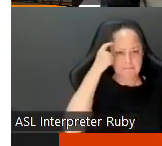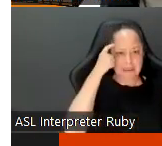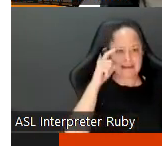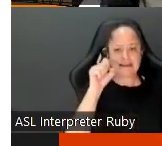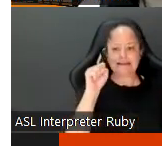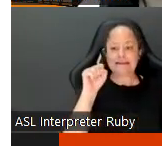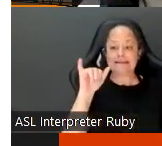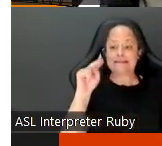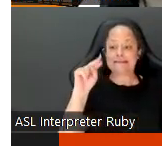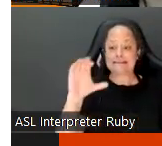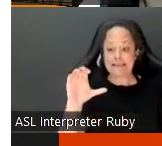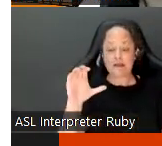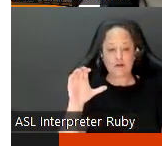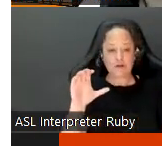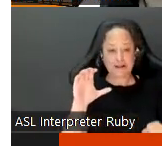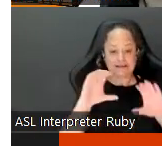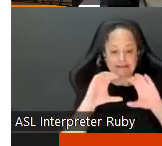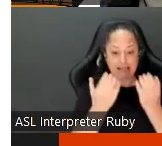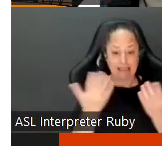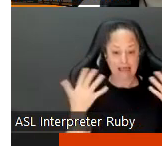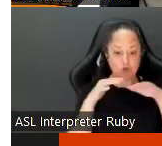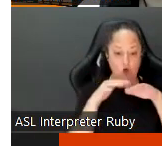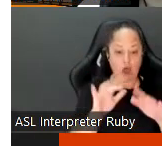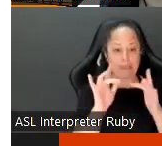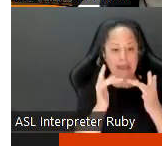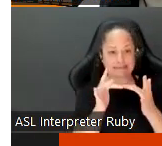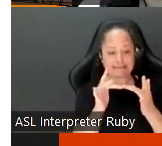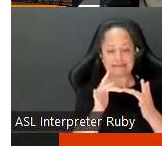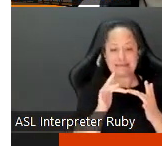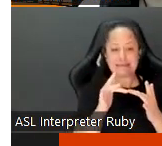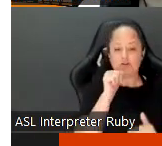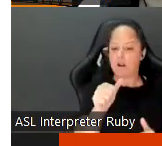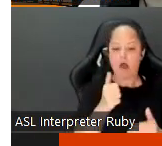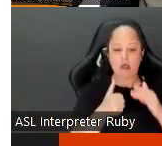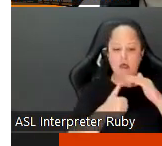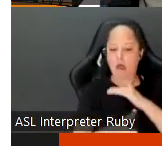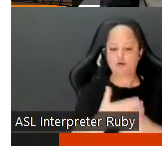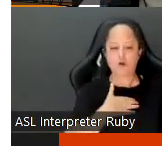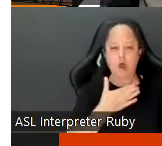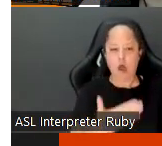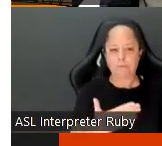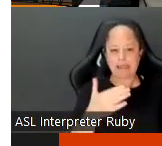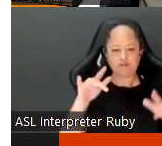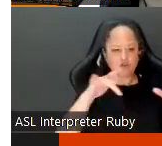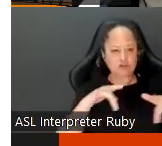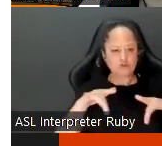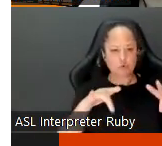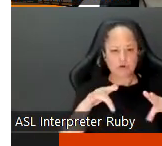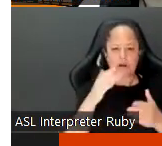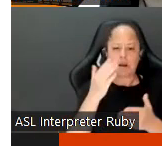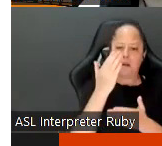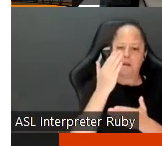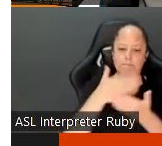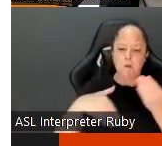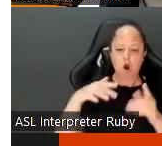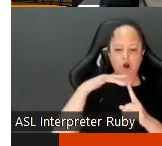synchronous class like you're online and synchronous then you're you are not under an obligation to report so part of it is context